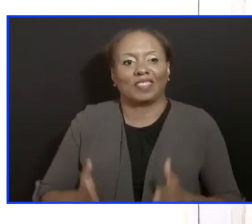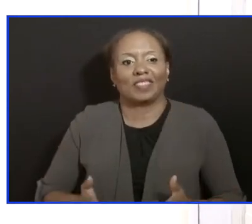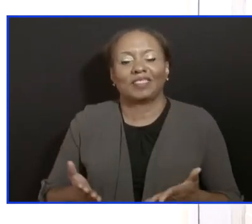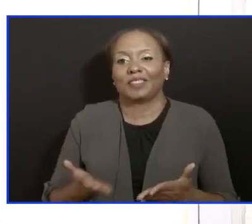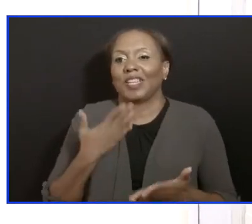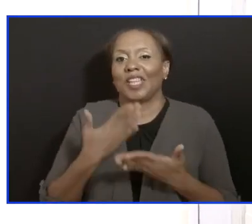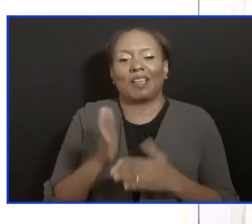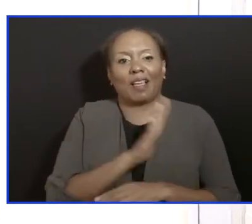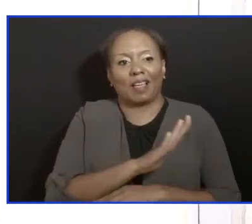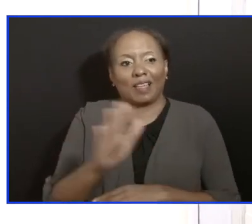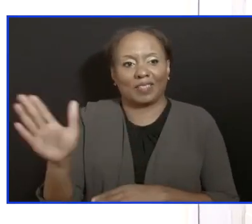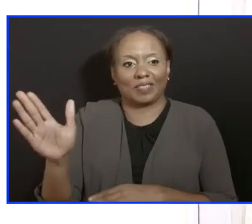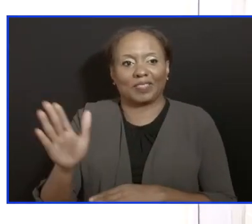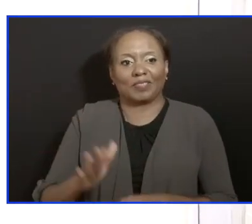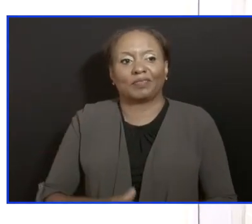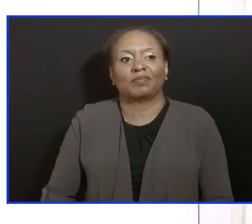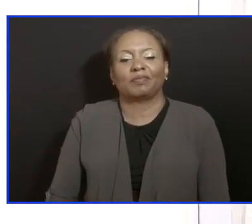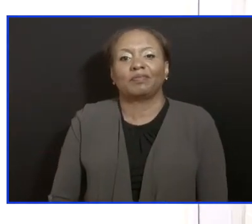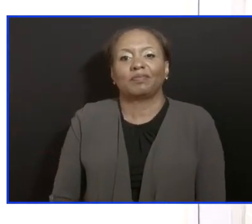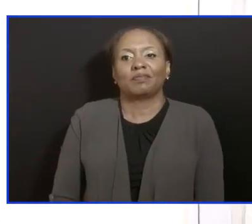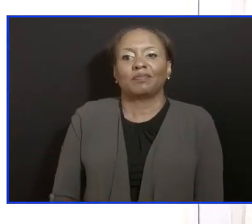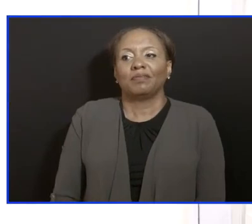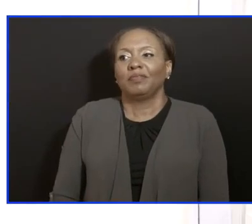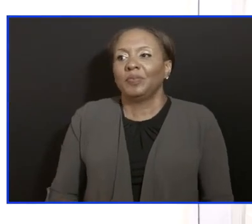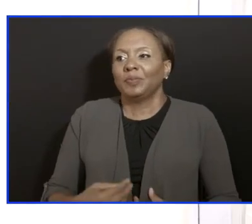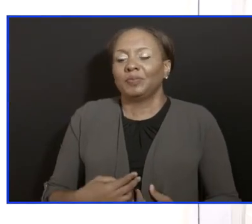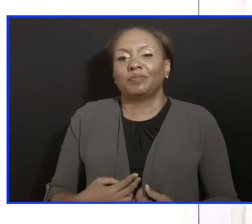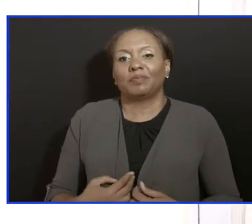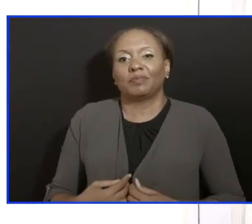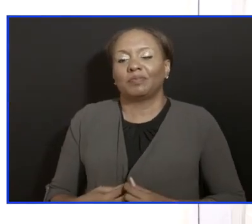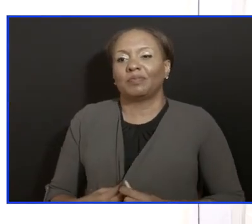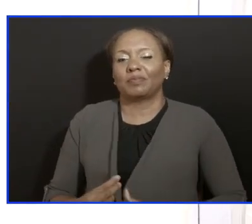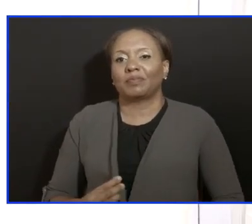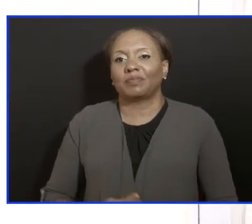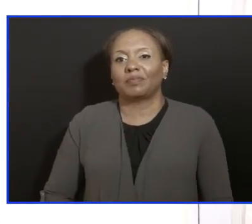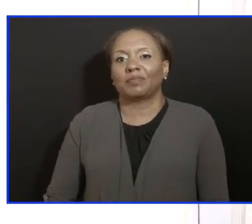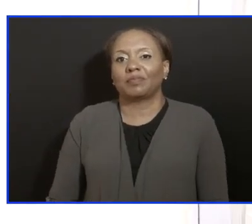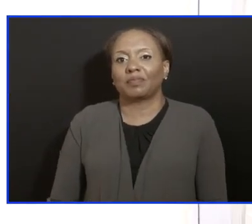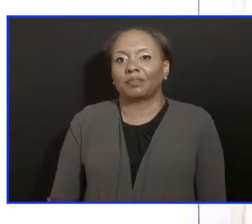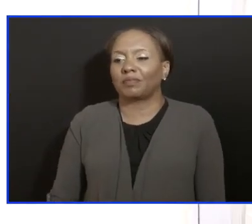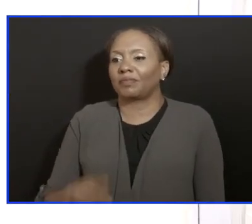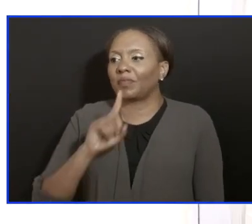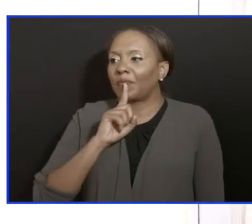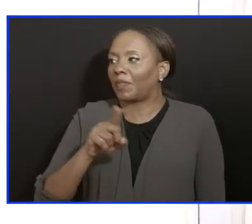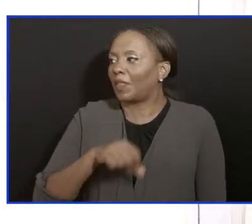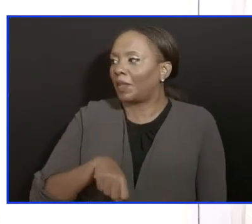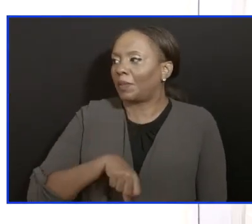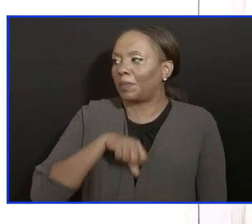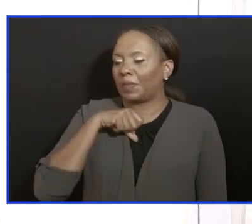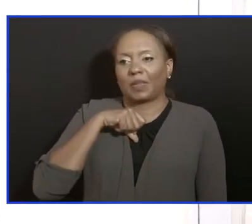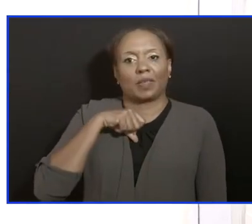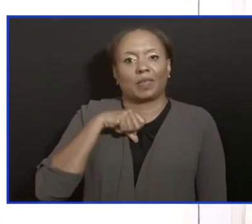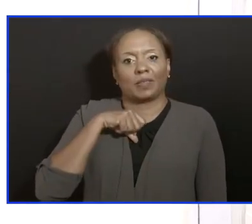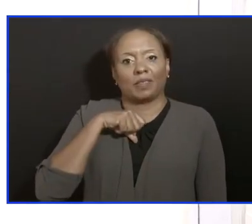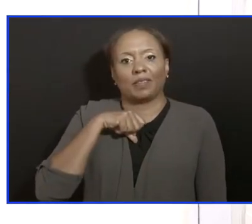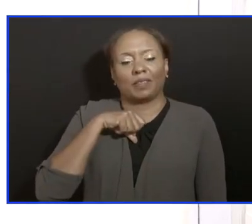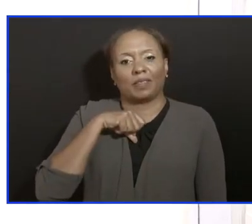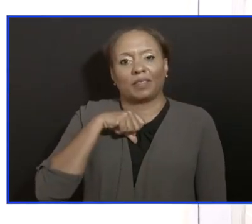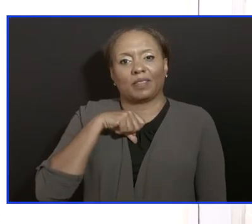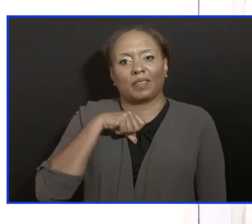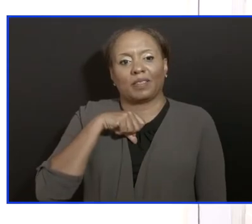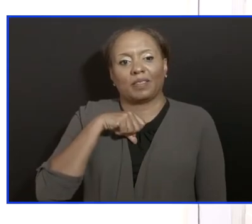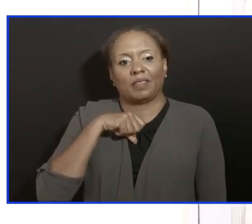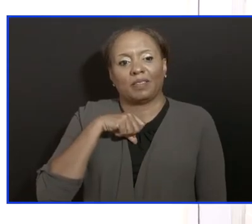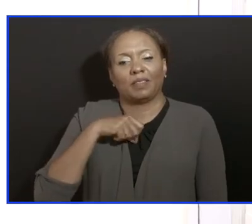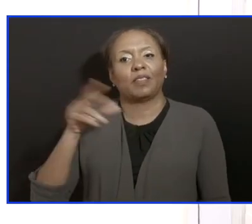Good afternoon. And let me start by saying really how proud I am of the people